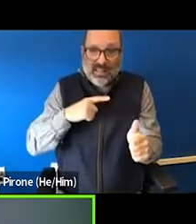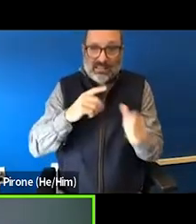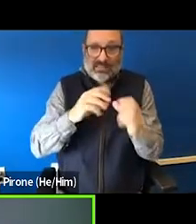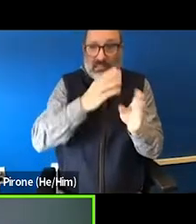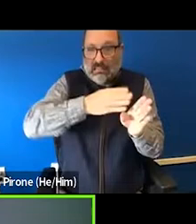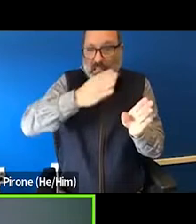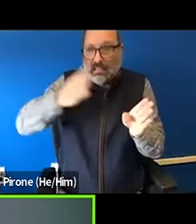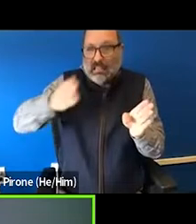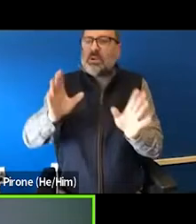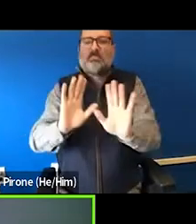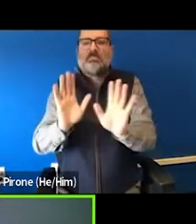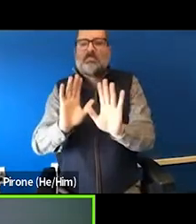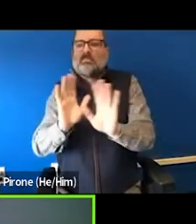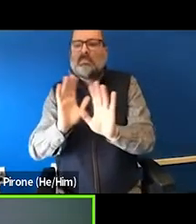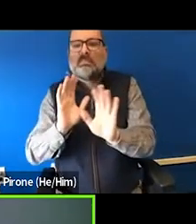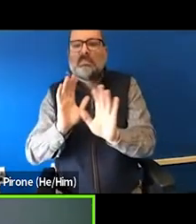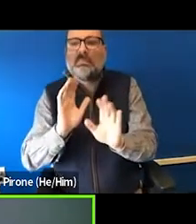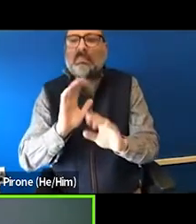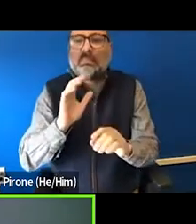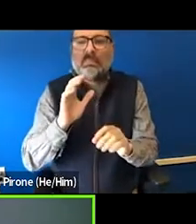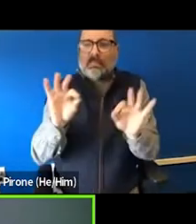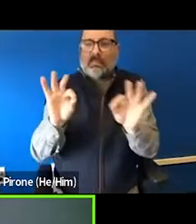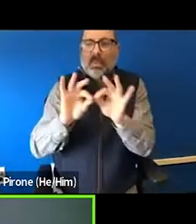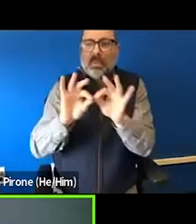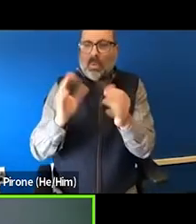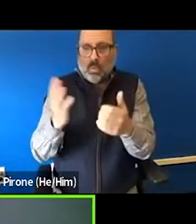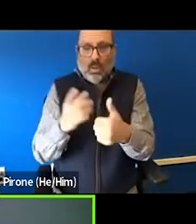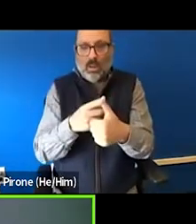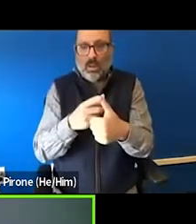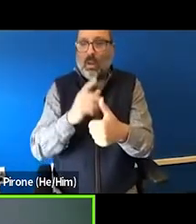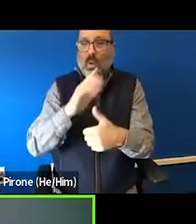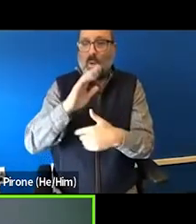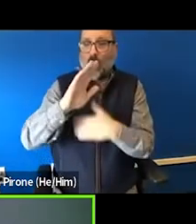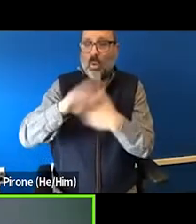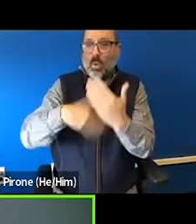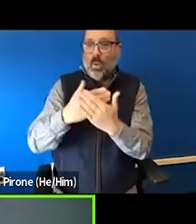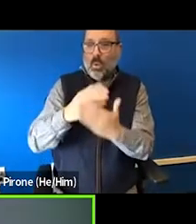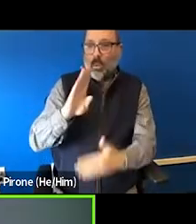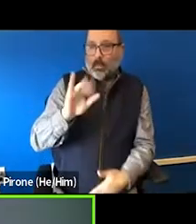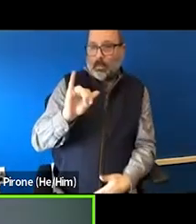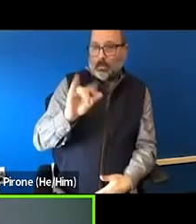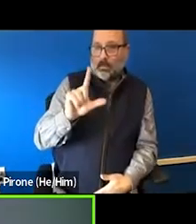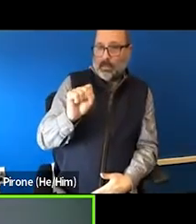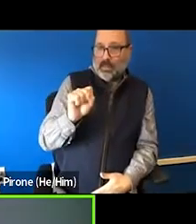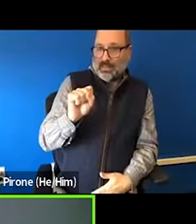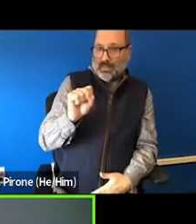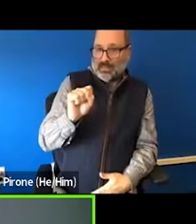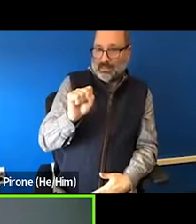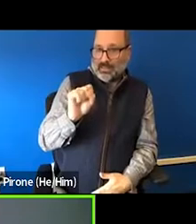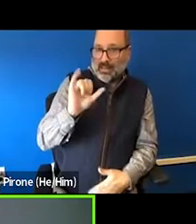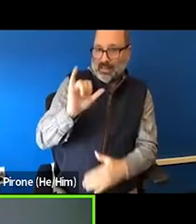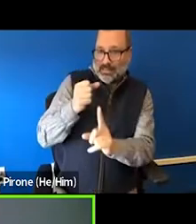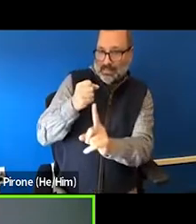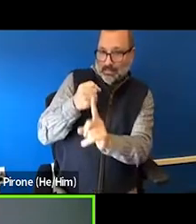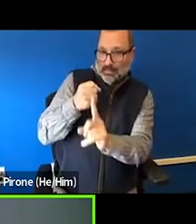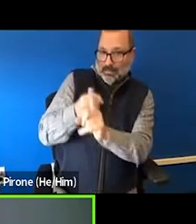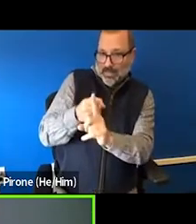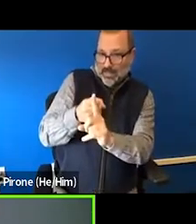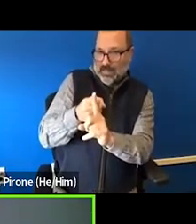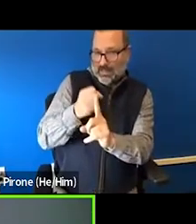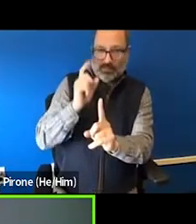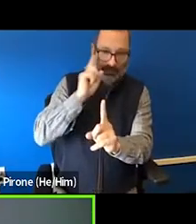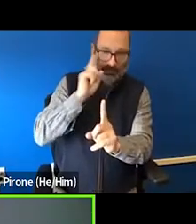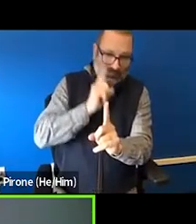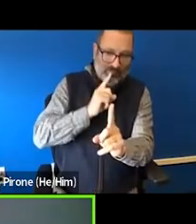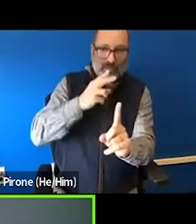for every legislative session is not relevant necessarily. You know,